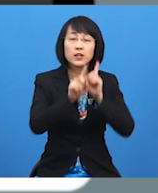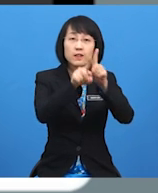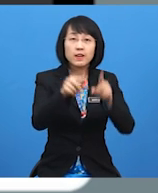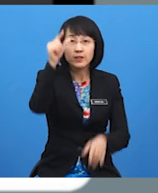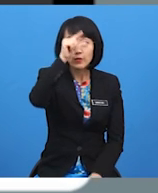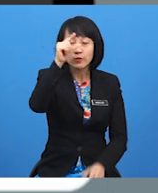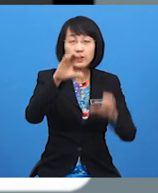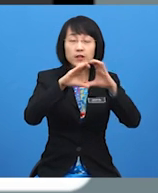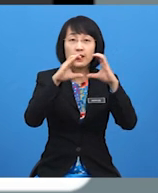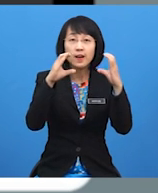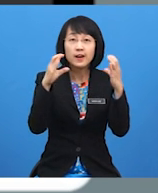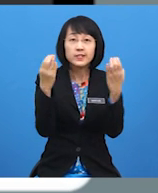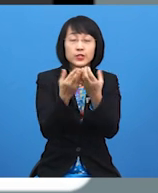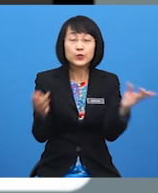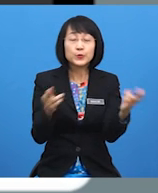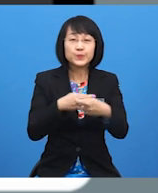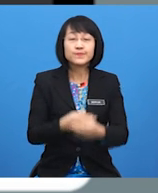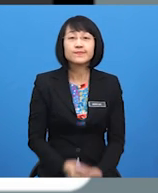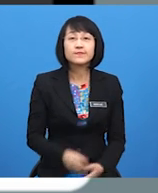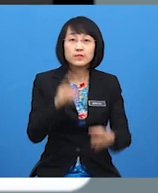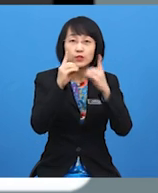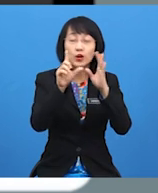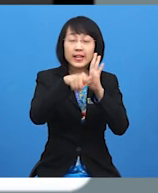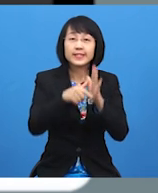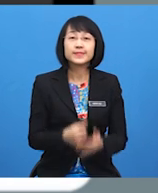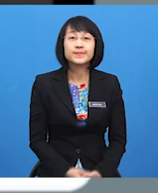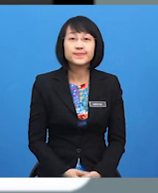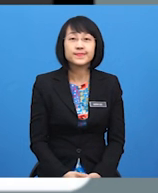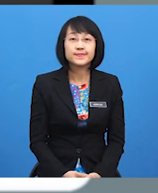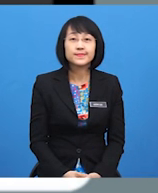a few minutes. Talk to you later. Okay.